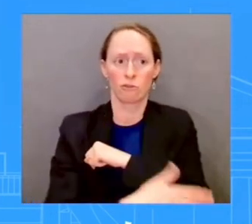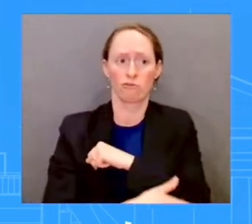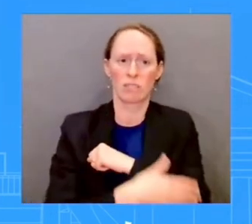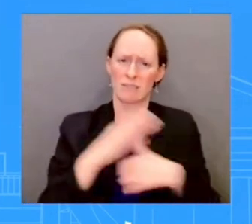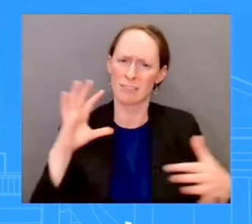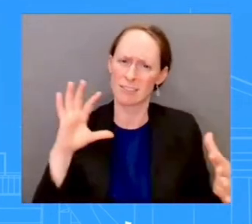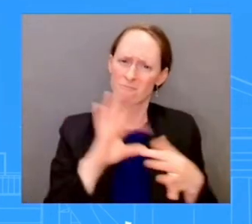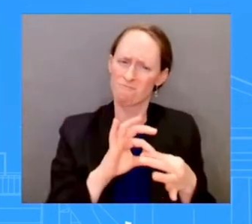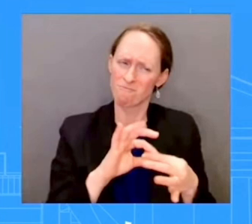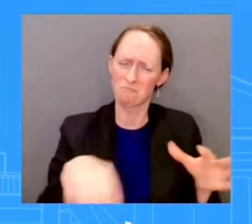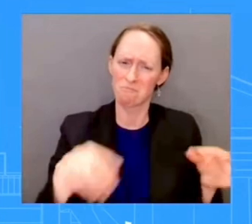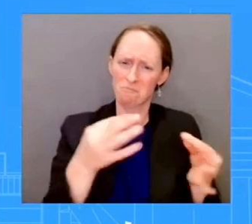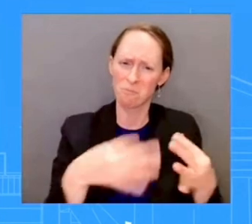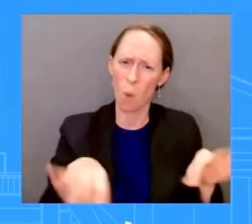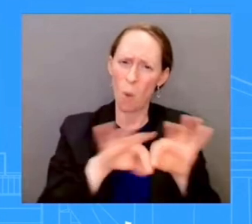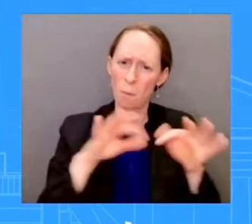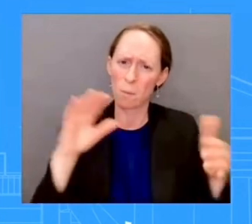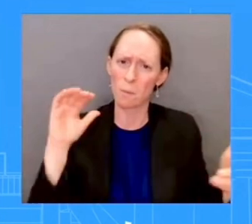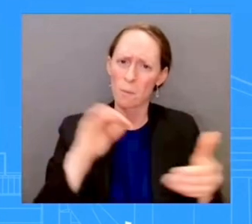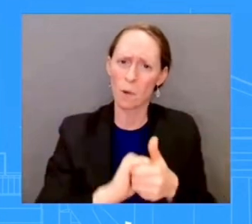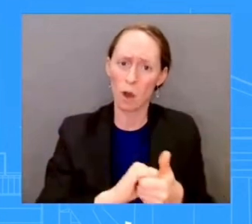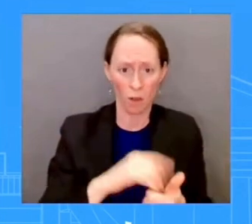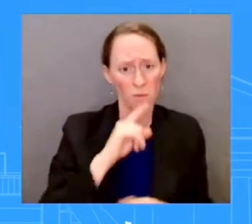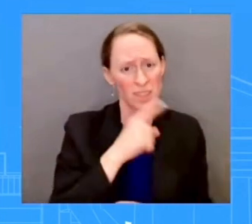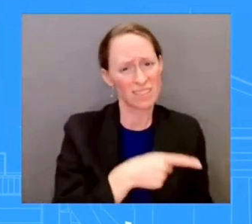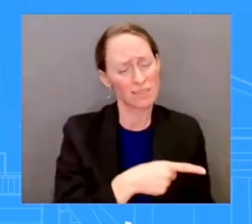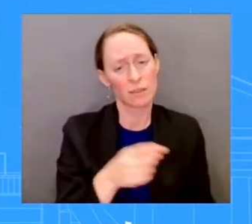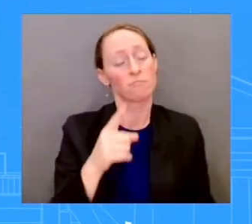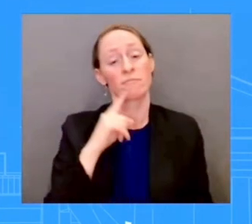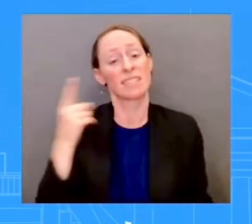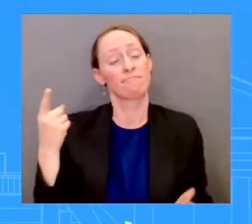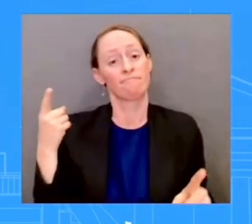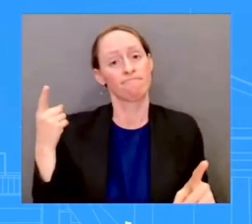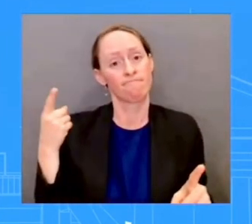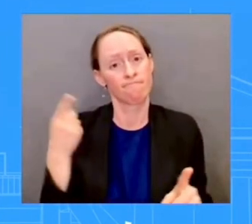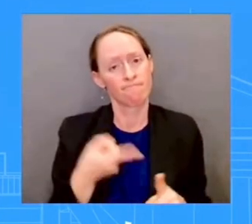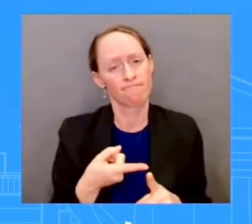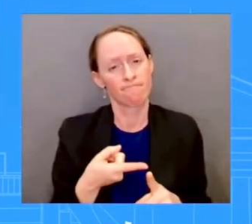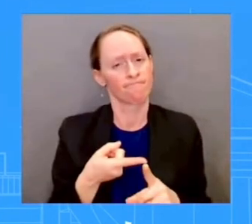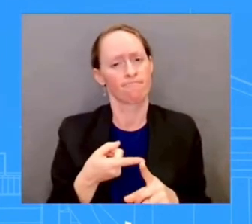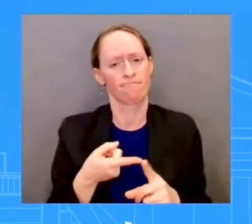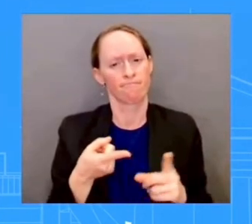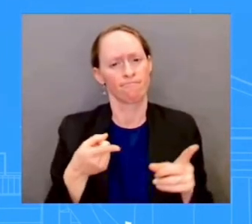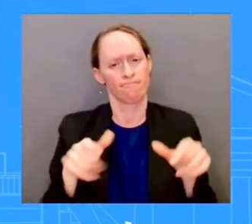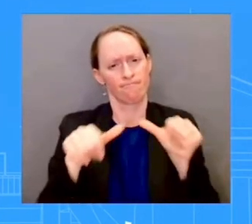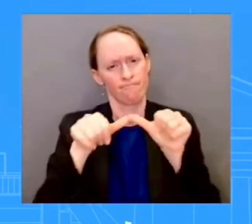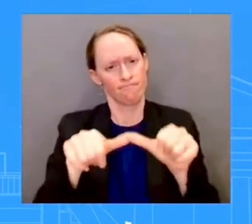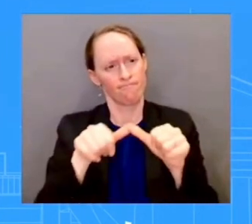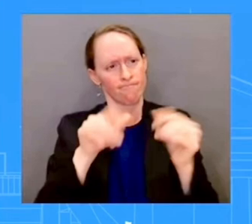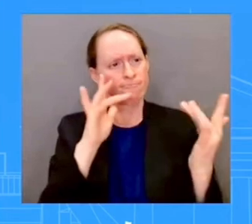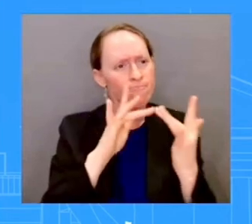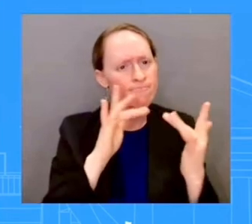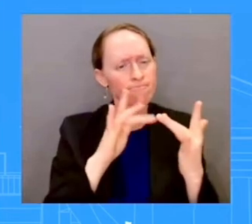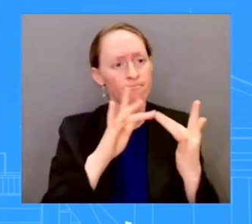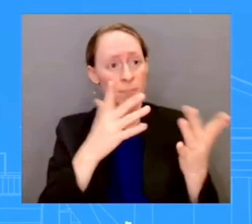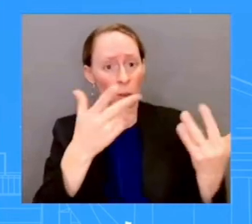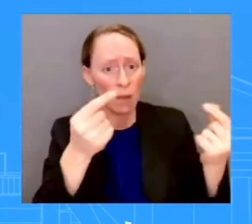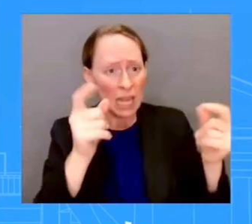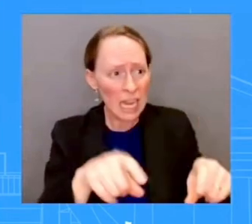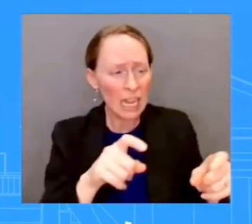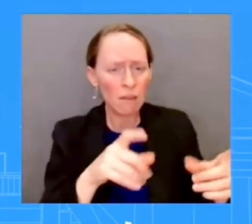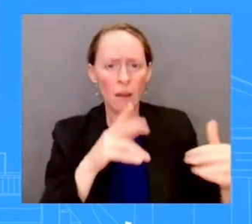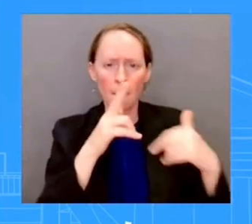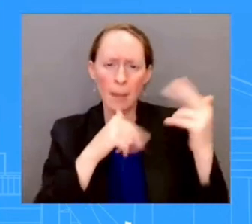of that relationship. As you know, we try not to get ahead of this President as these trips are upcoming.